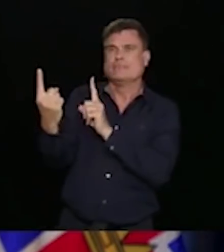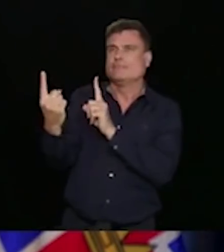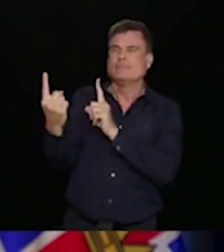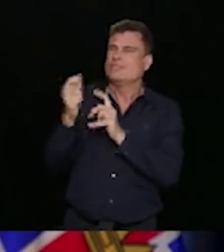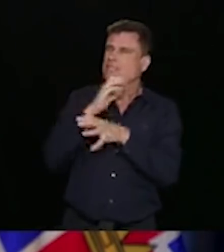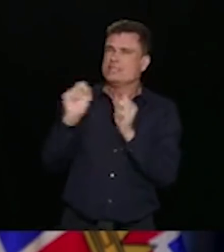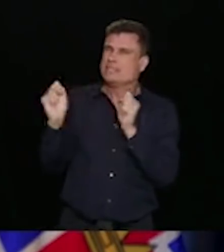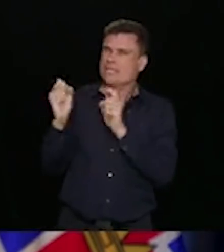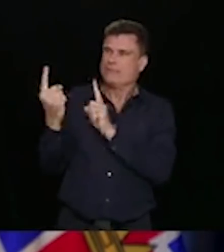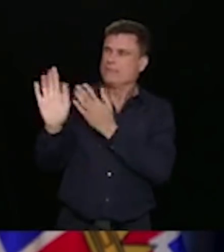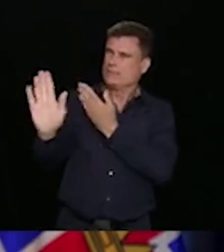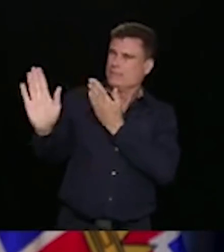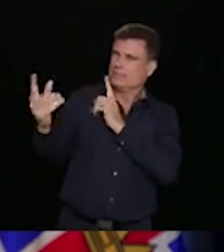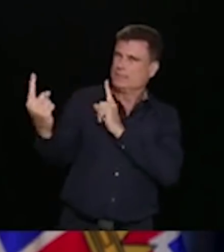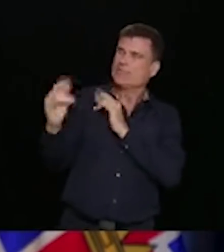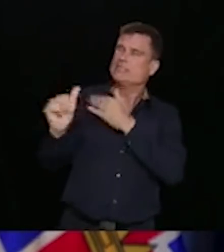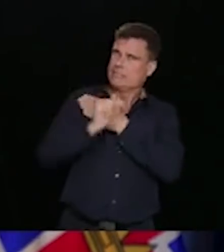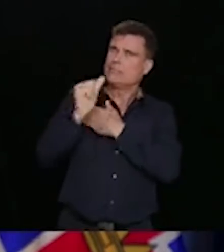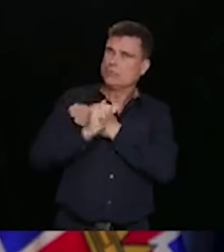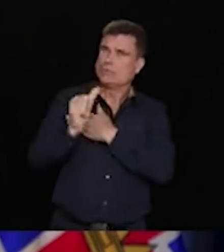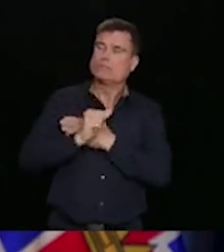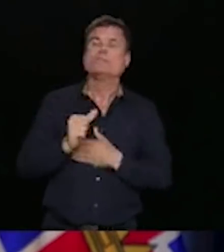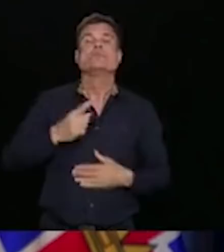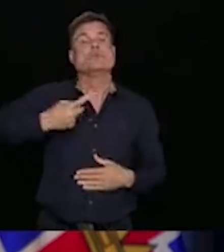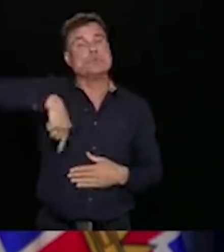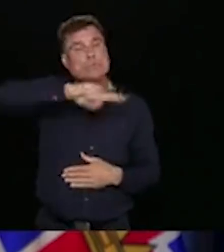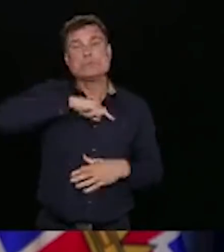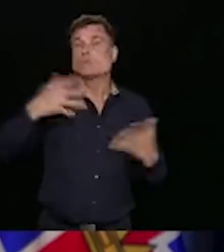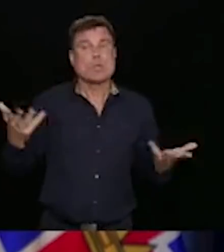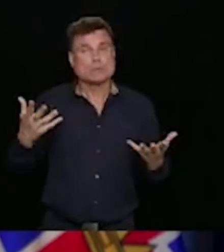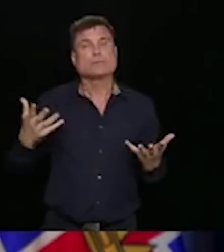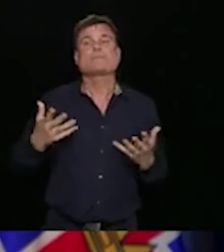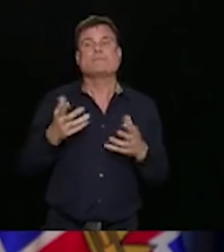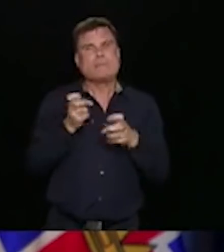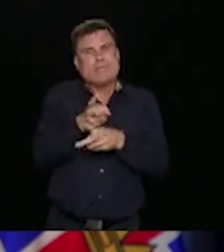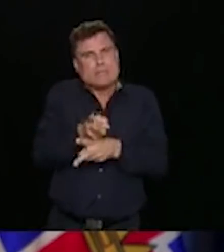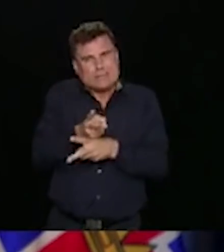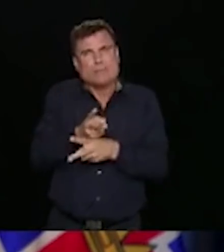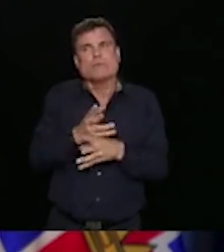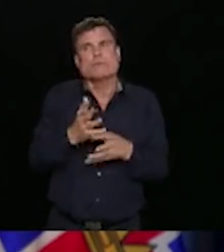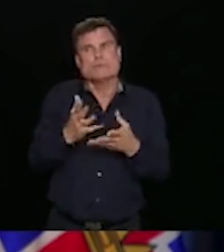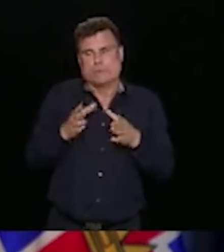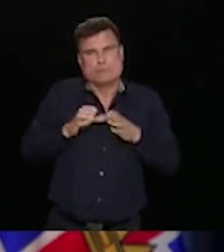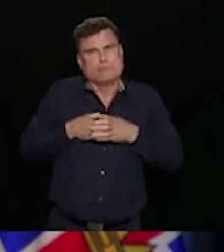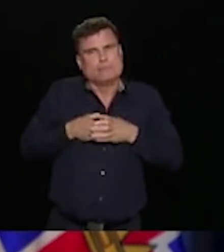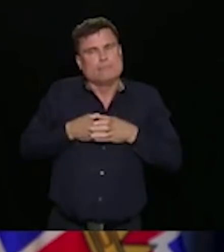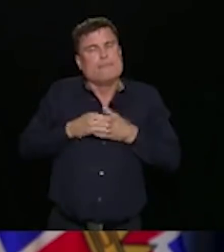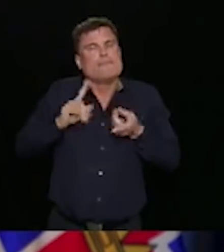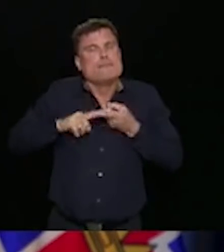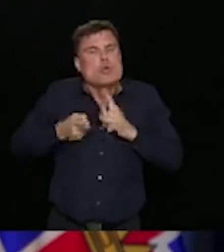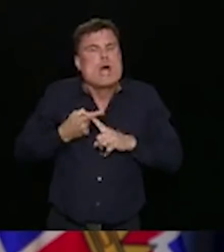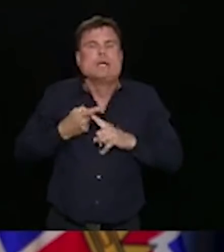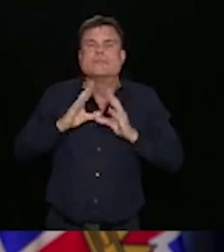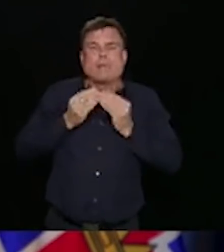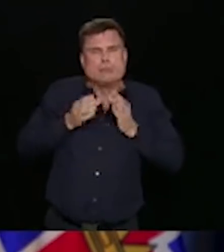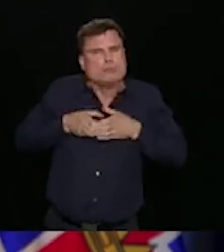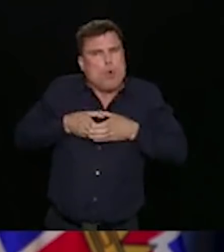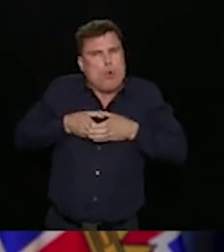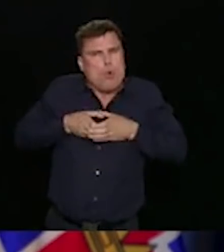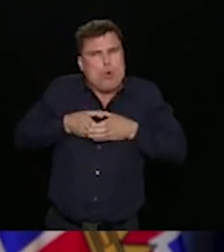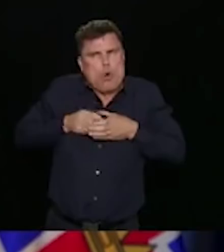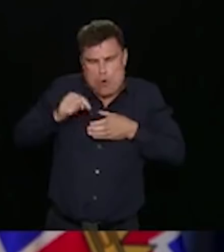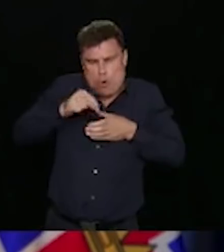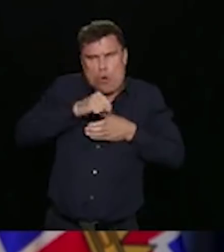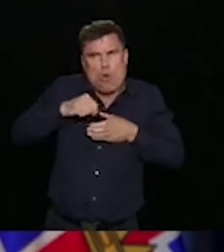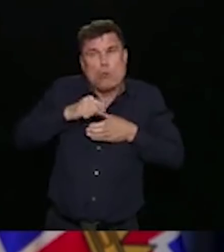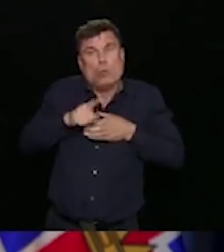safe. We need you to keep your groups small. Only spend time with those that you are closest to, those